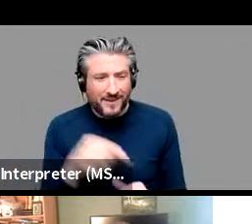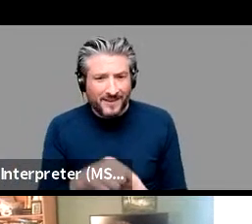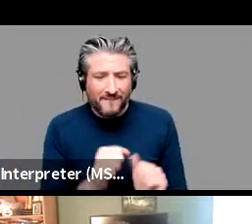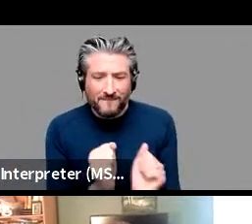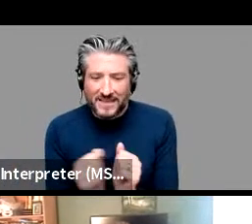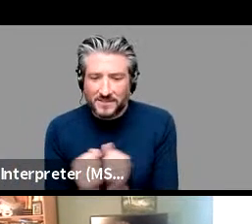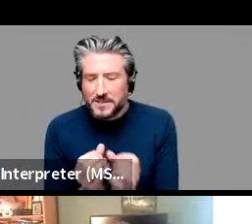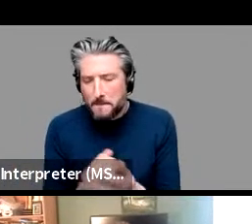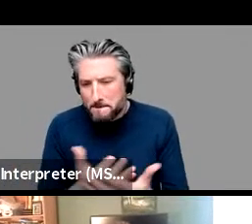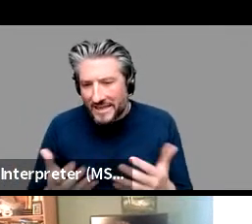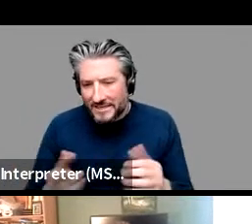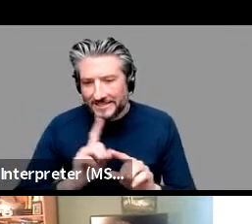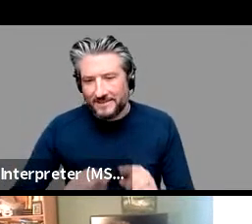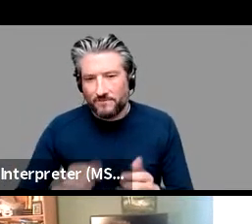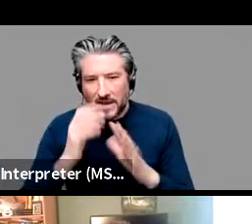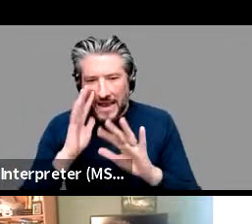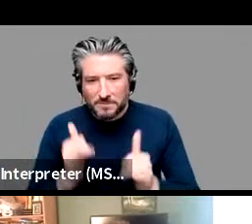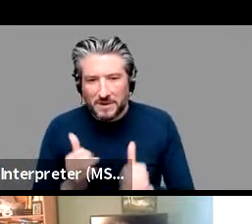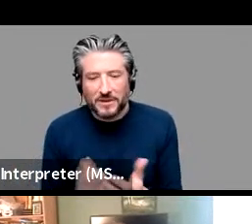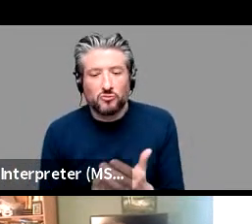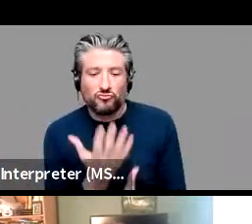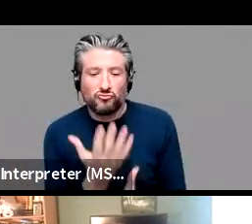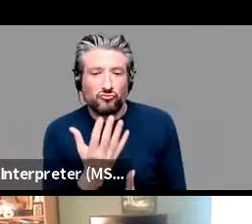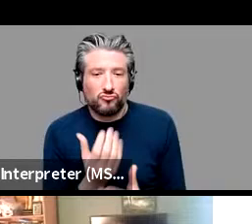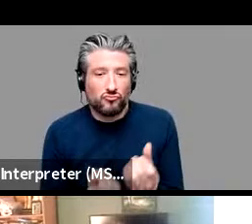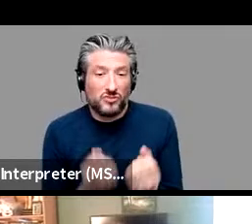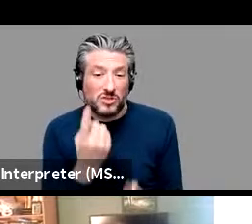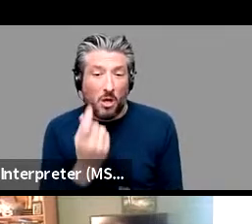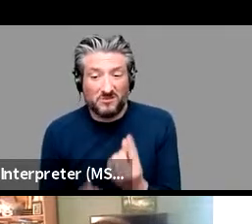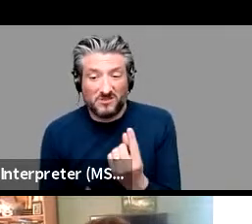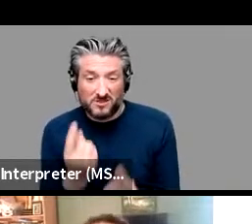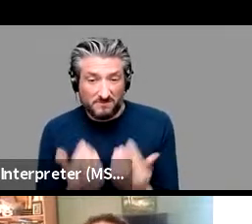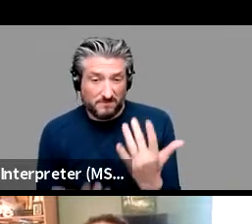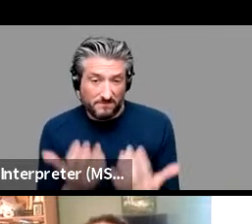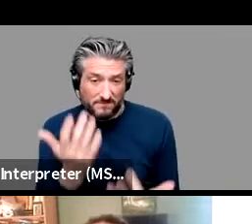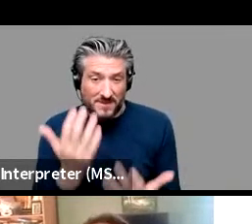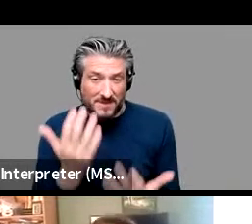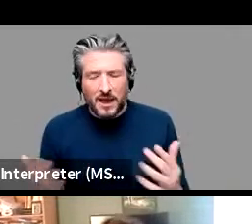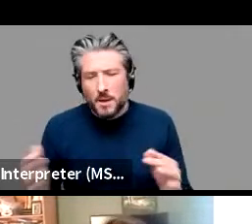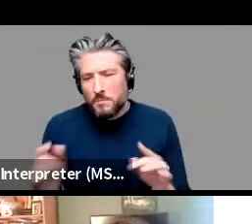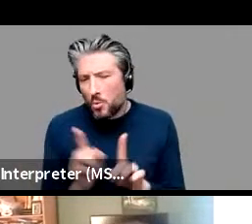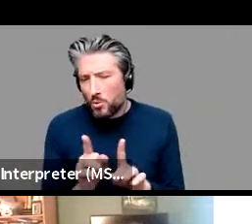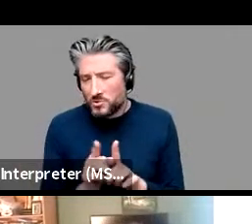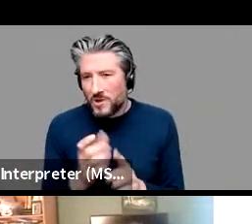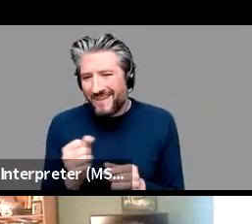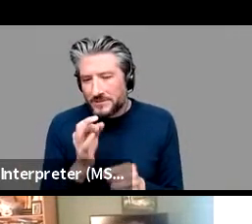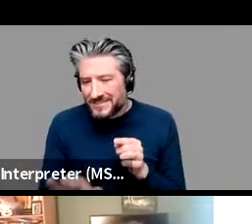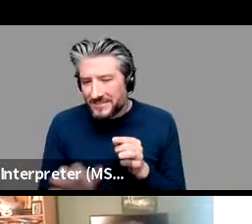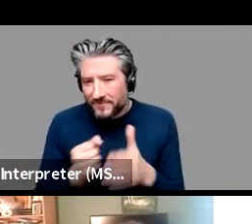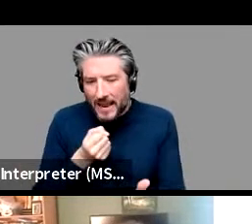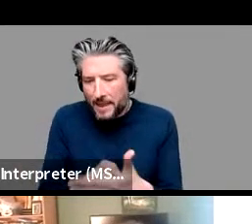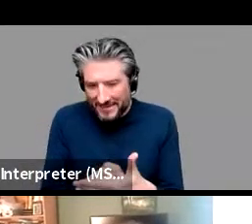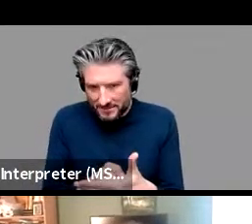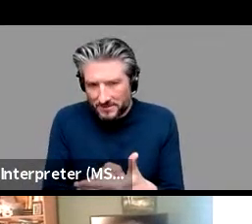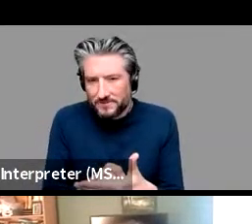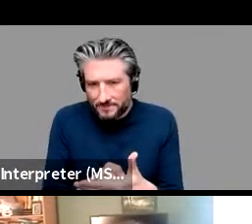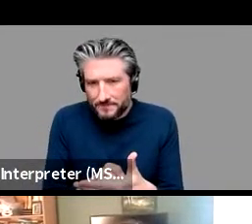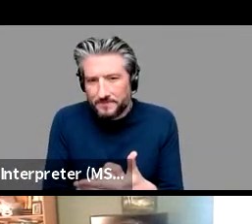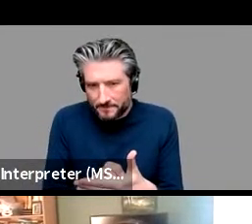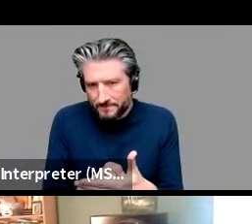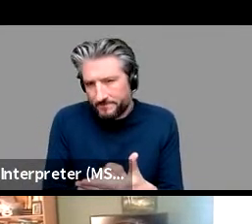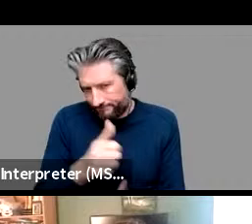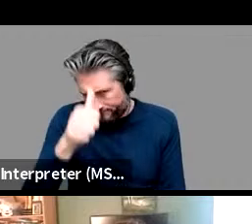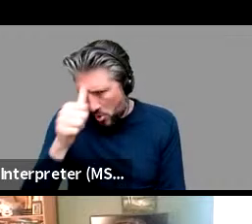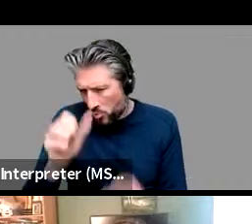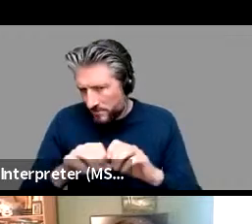results although it's also known that it has specific limits thank you